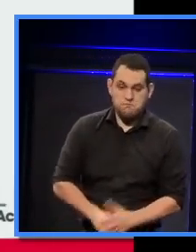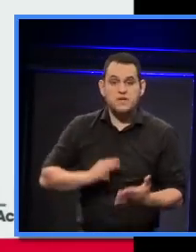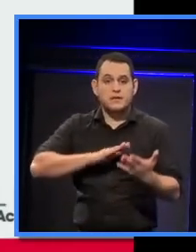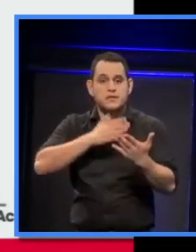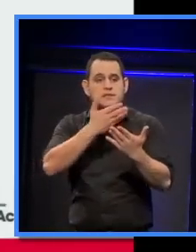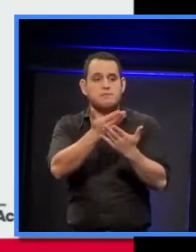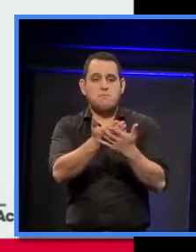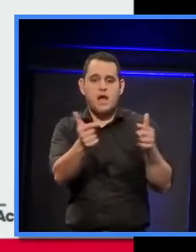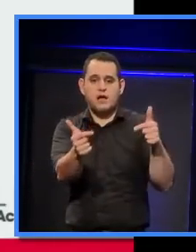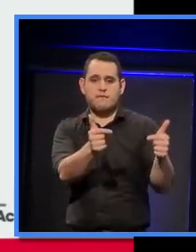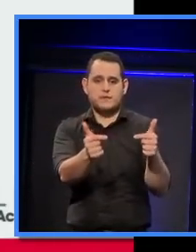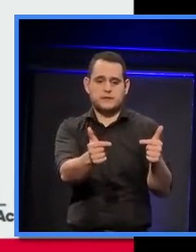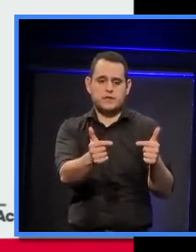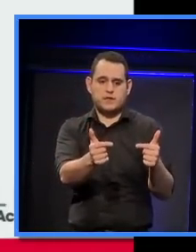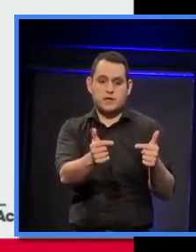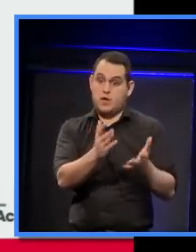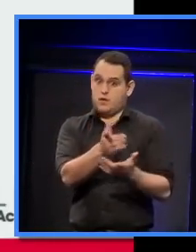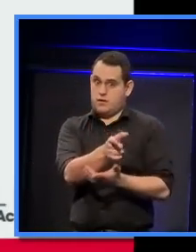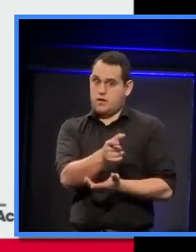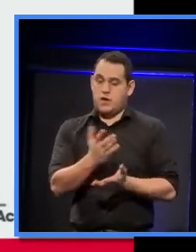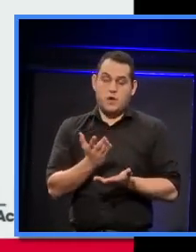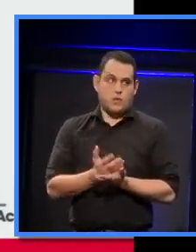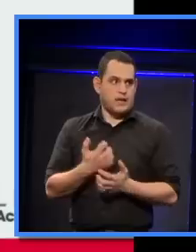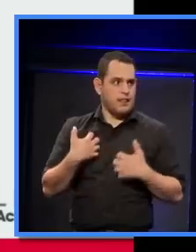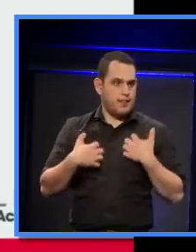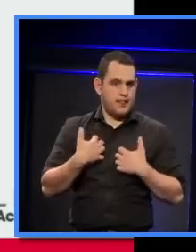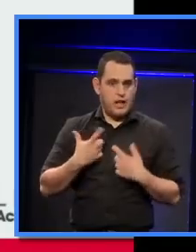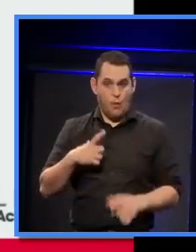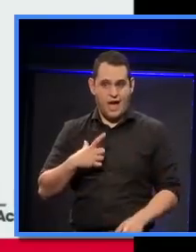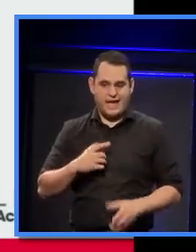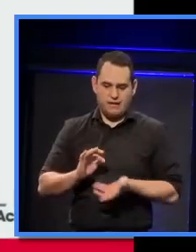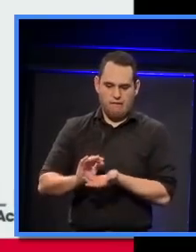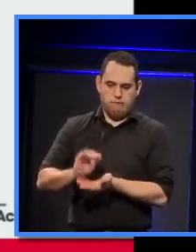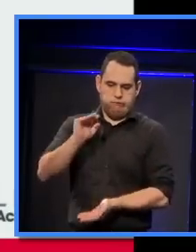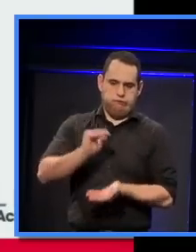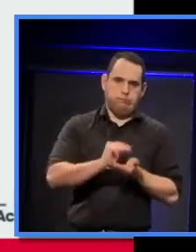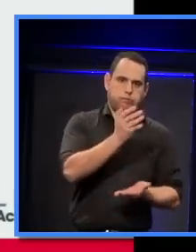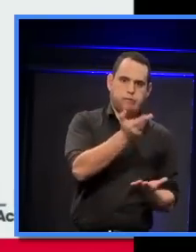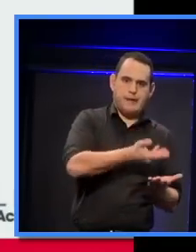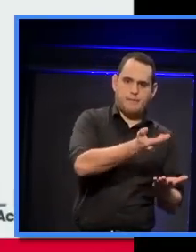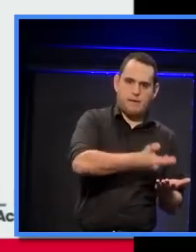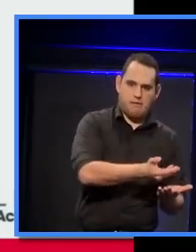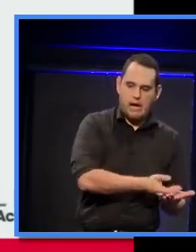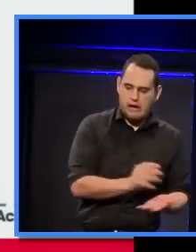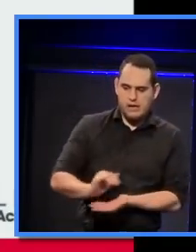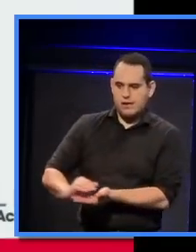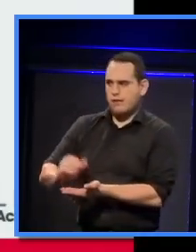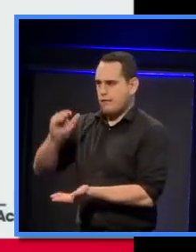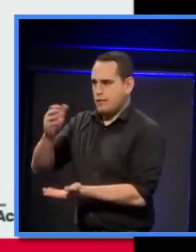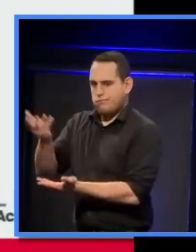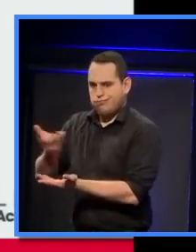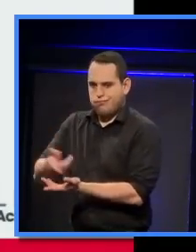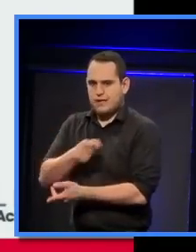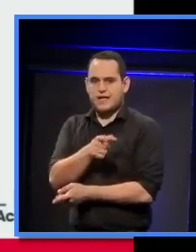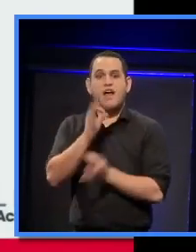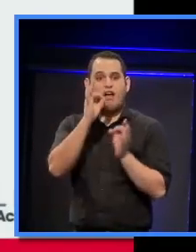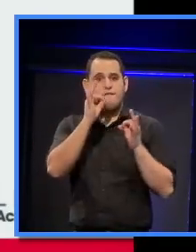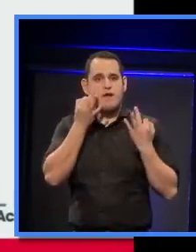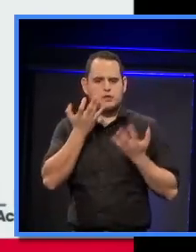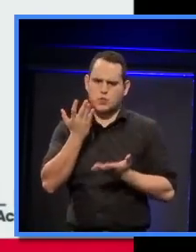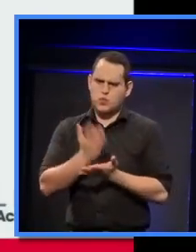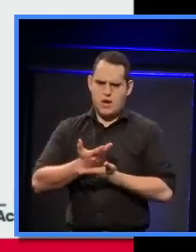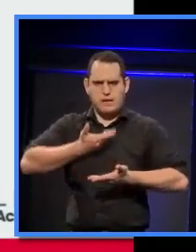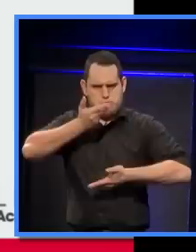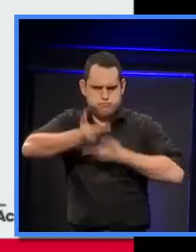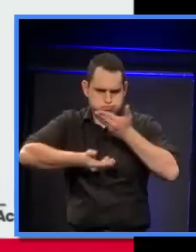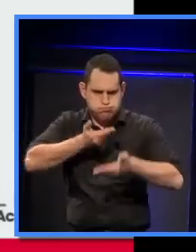very interesting, as well as all that documentation that I mentioned. The French were very prescriptive, and I think this is actually a